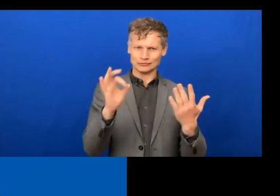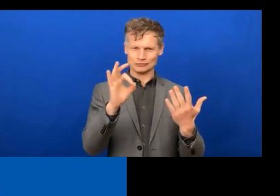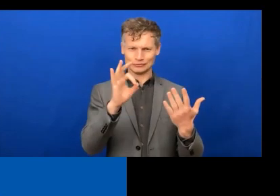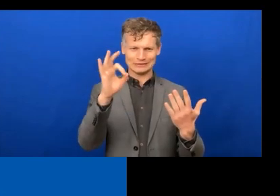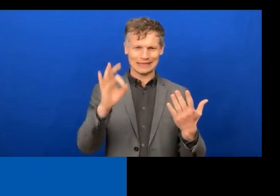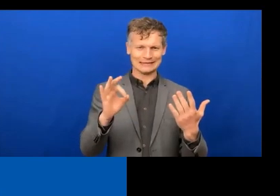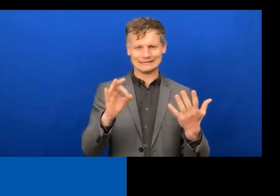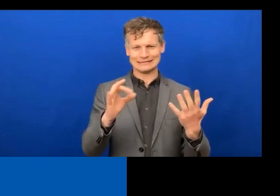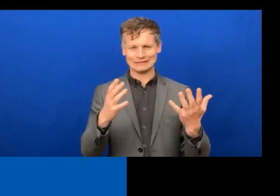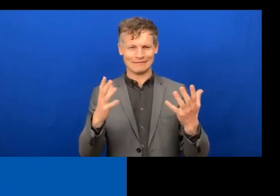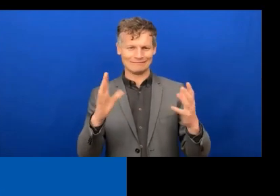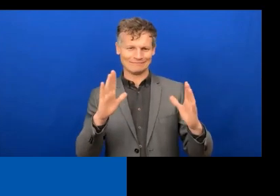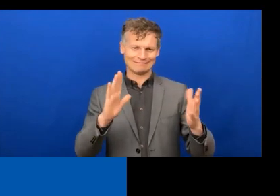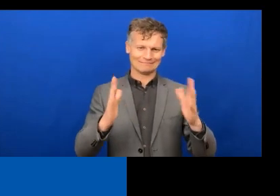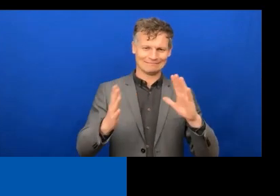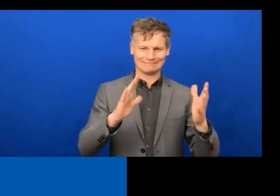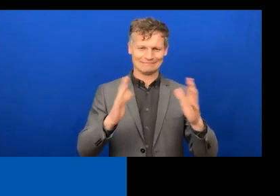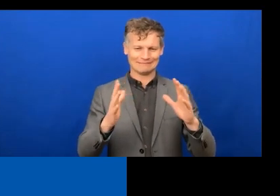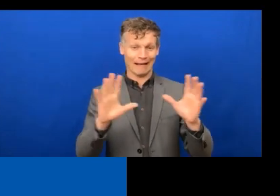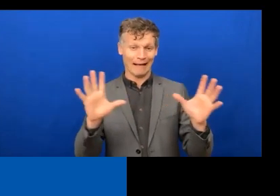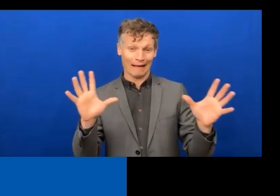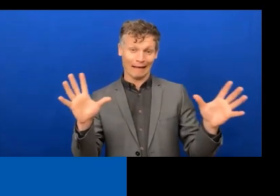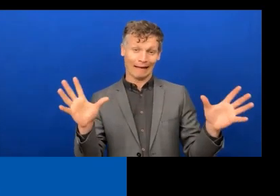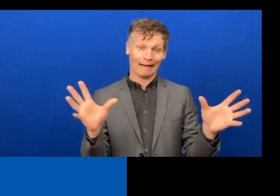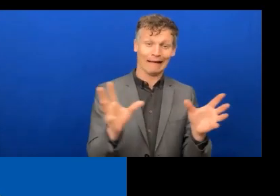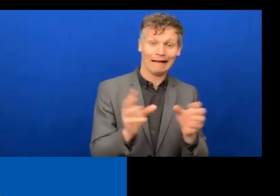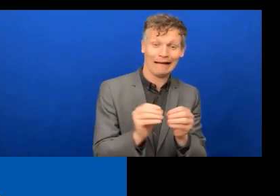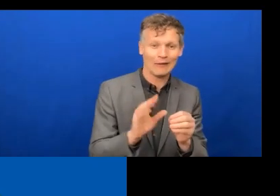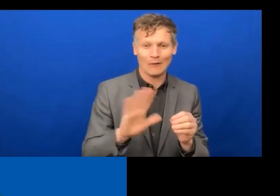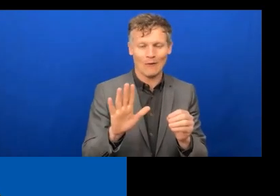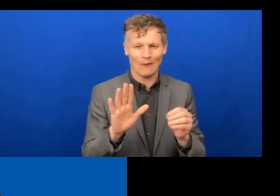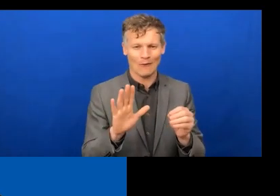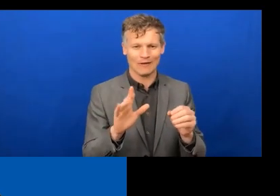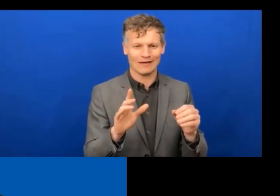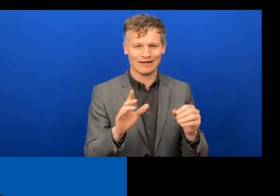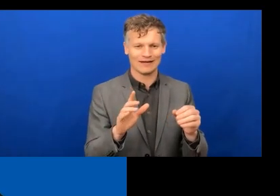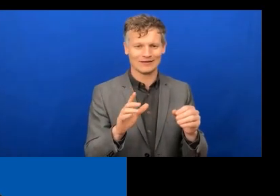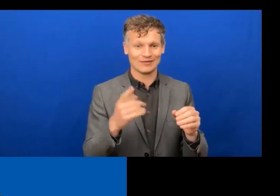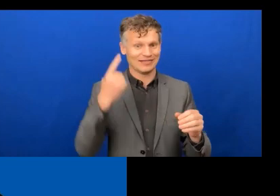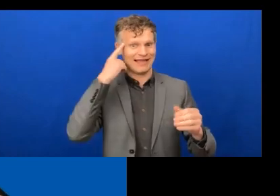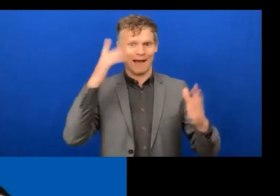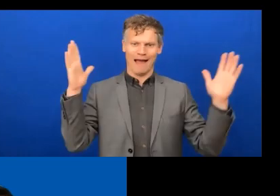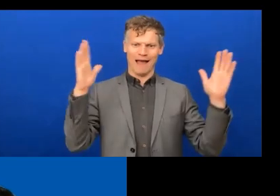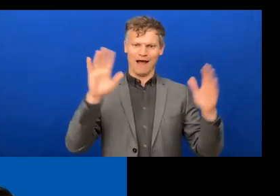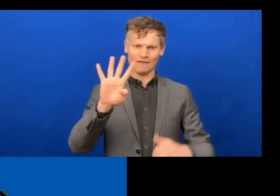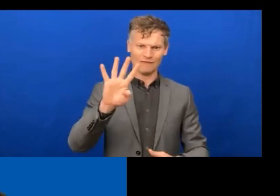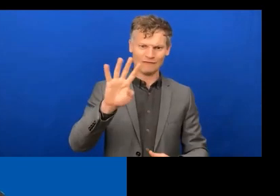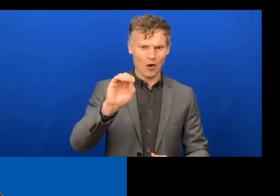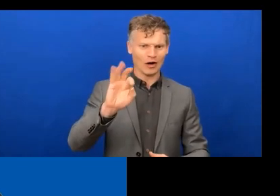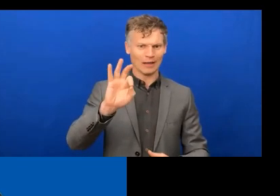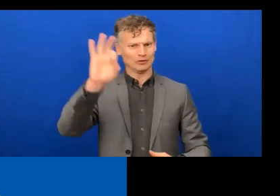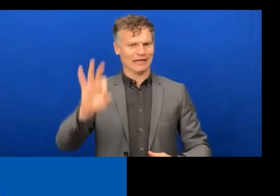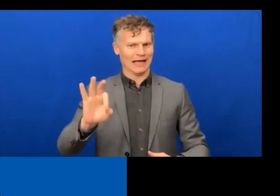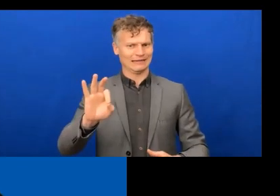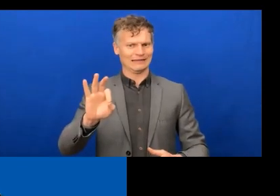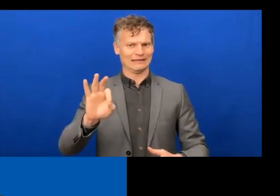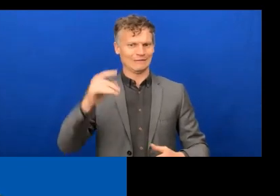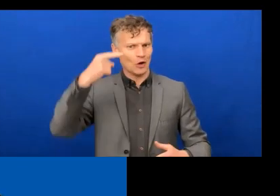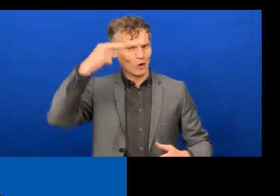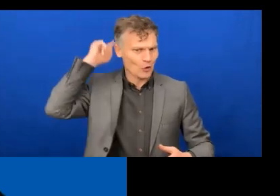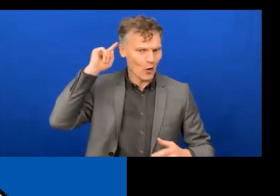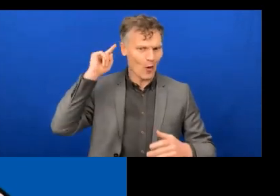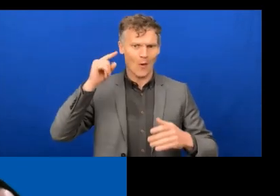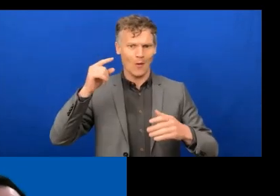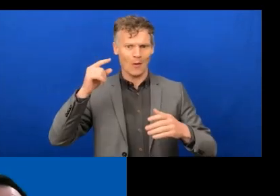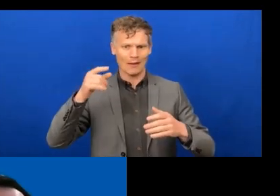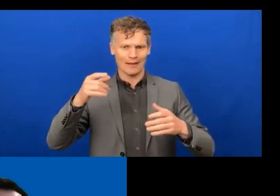of that sort of list of things, rather than sort of add everything up and go, yes, it's 40% of neuro minorities. It's not that large. However, it